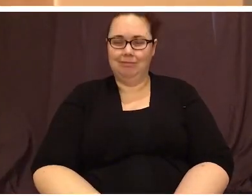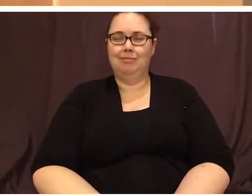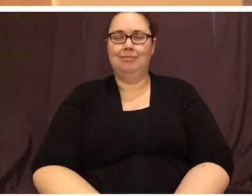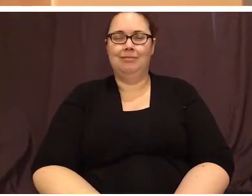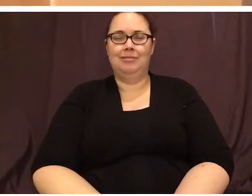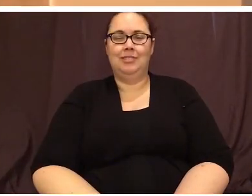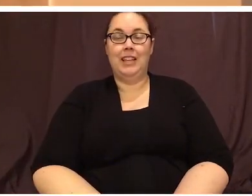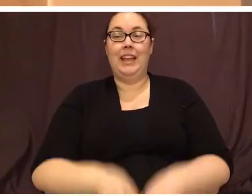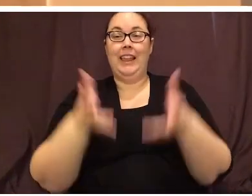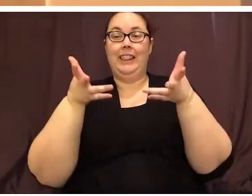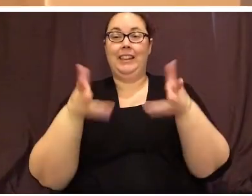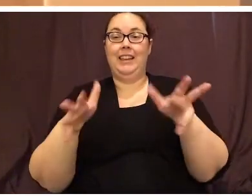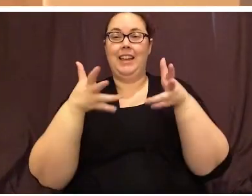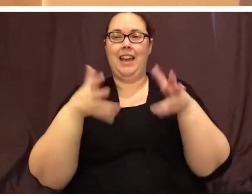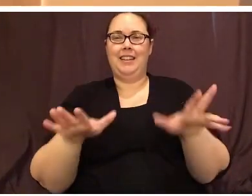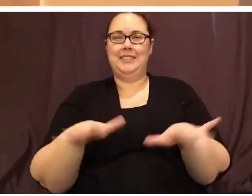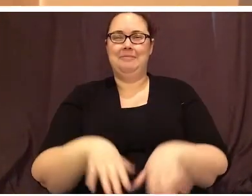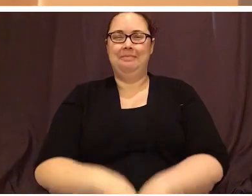The end.